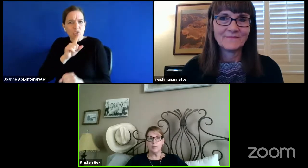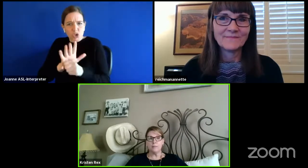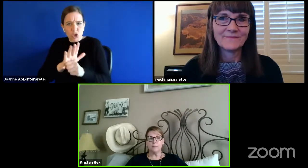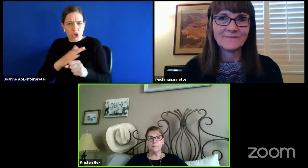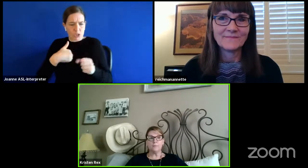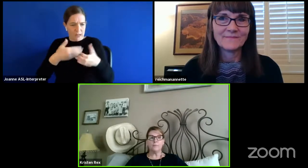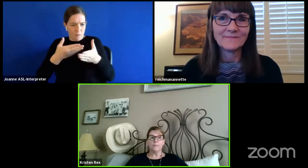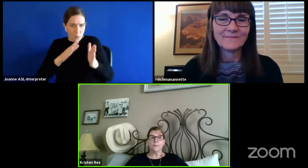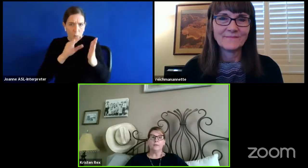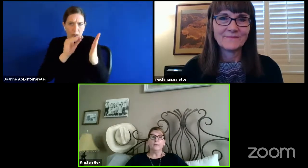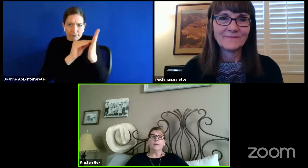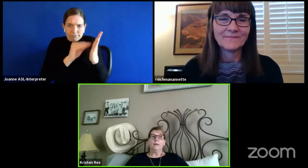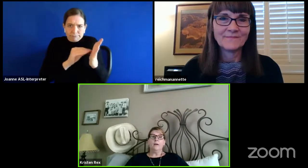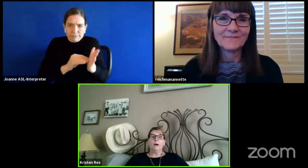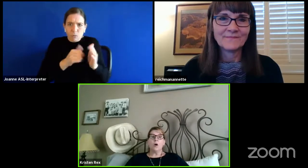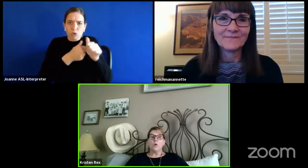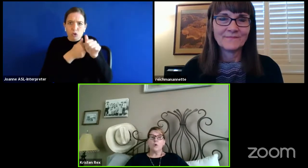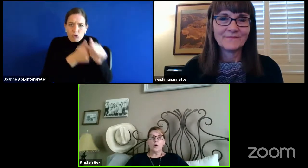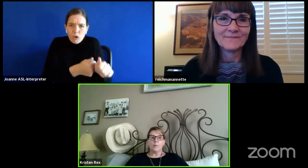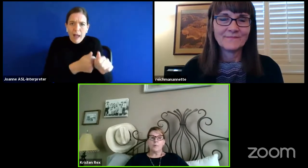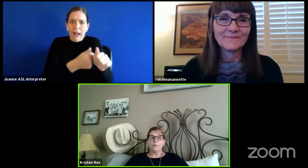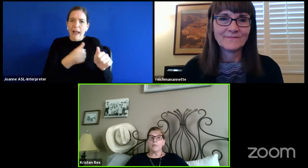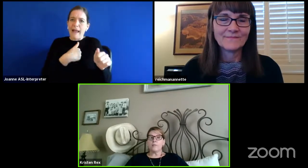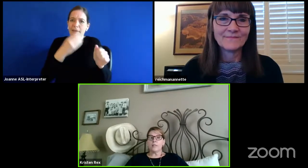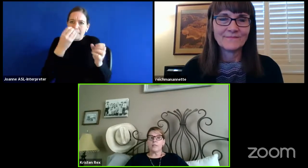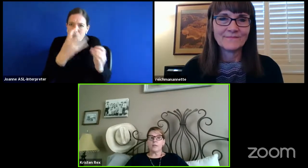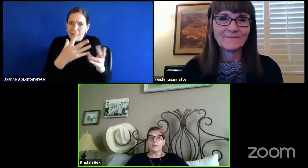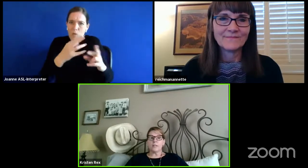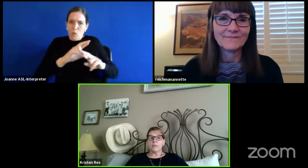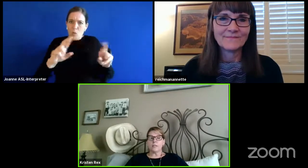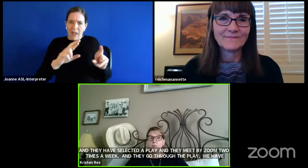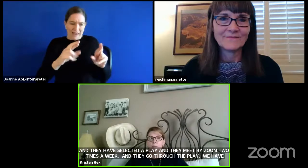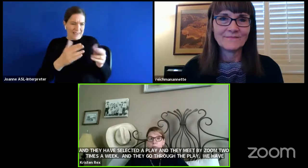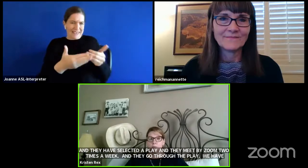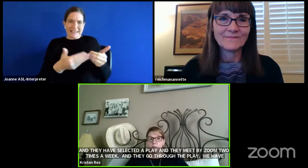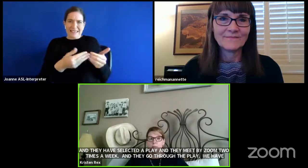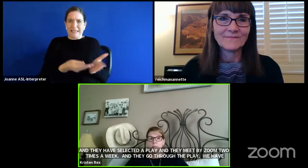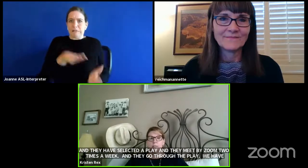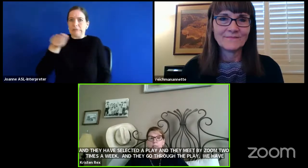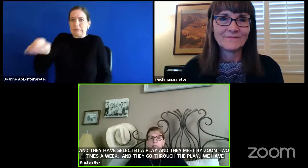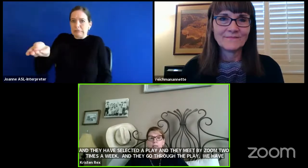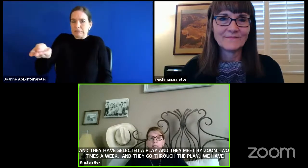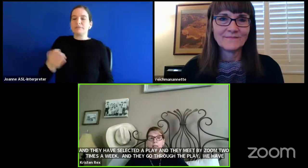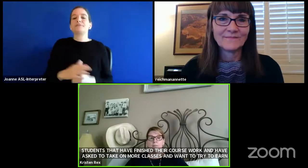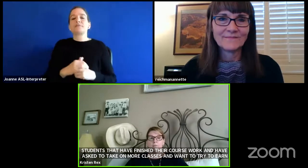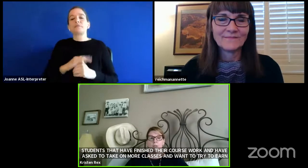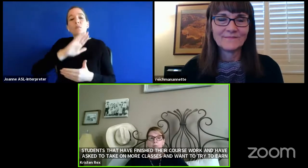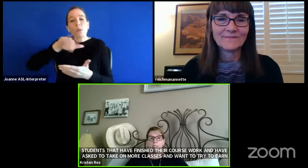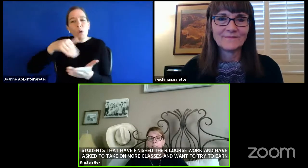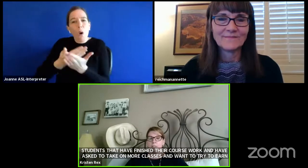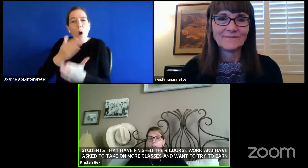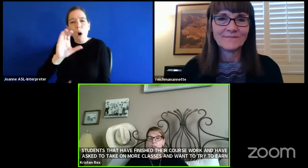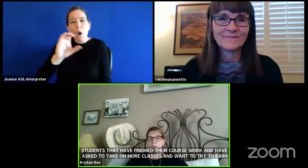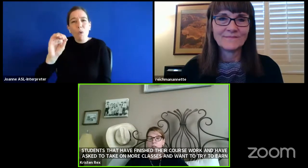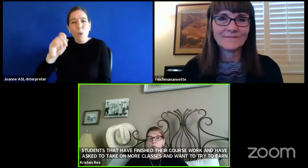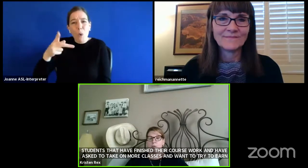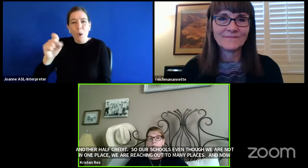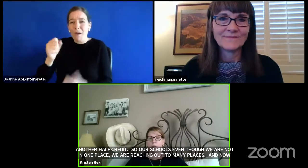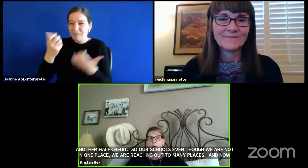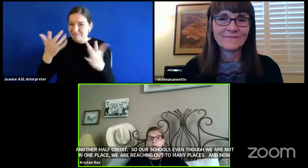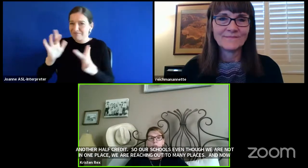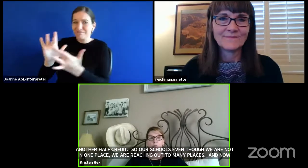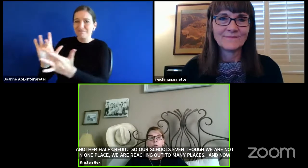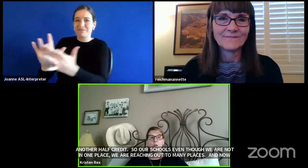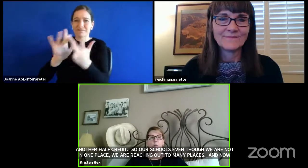retrieve. All cooperatives have reached out to their districts and I have the following data to share